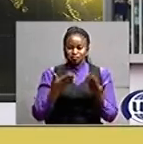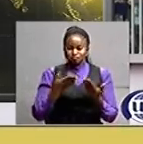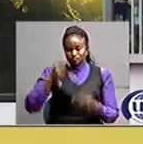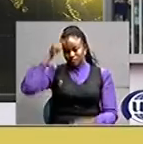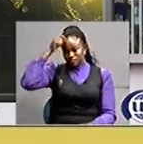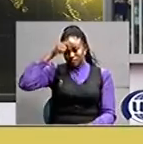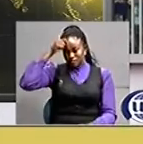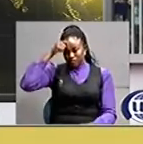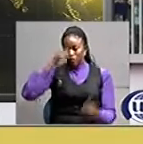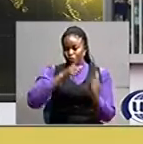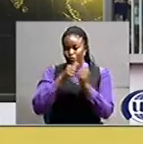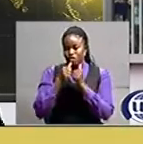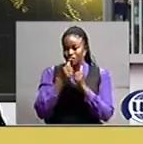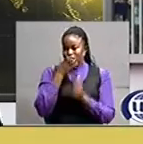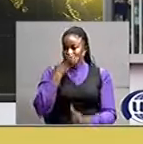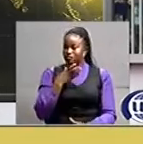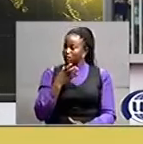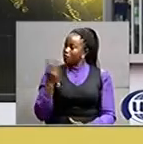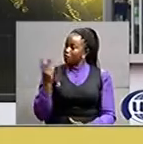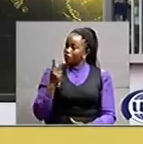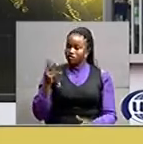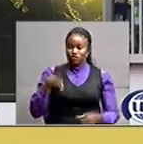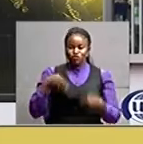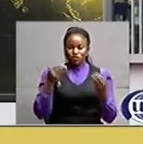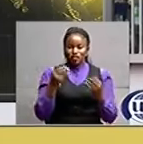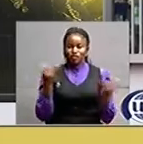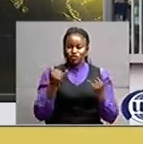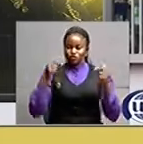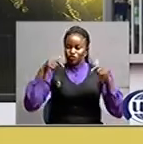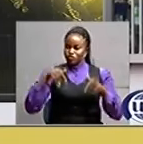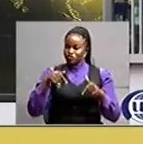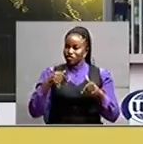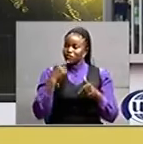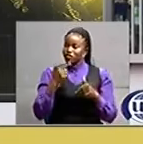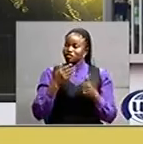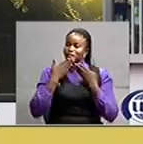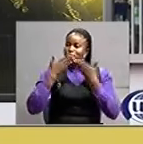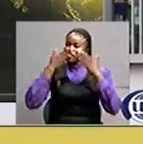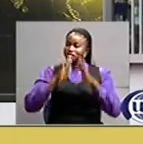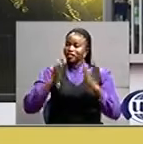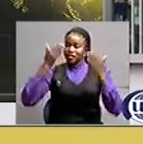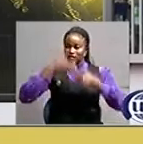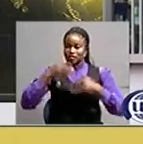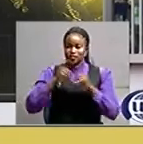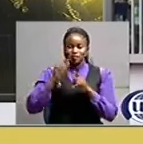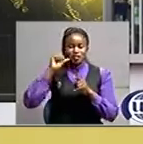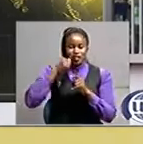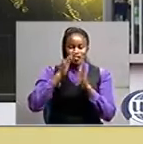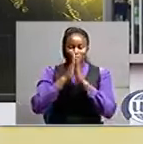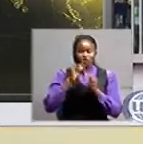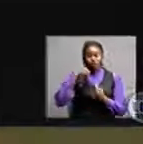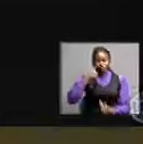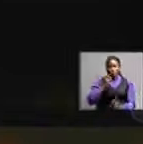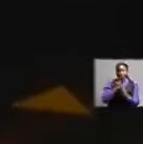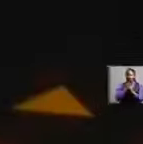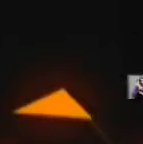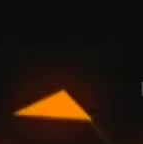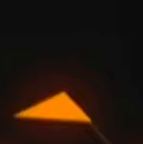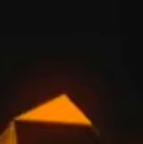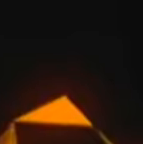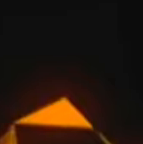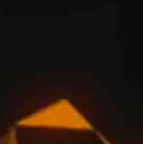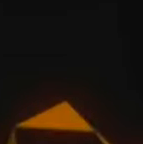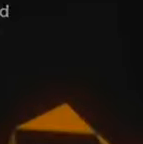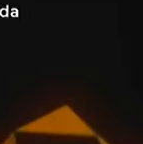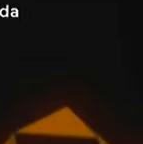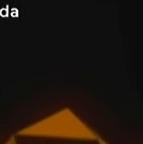elizabeth nakakoni and i am edward rookie d kijan angoma wishing you a blessed night see you tomorrow and the the the